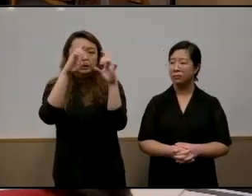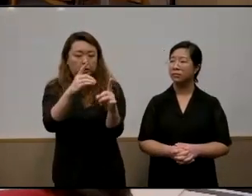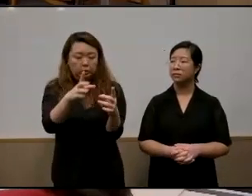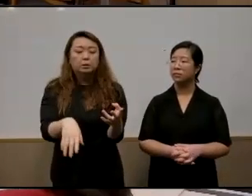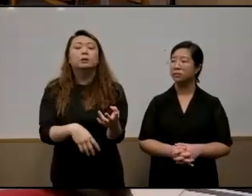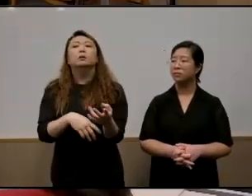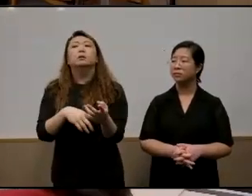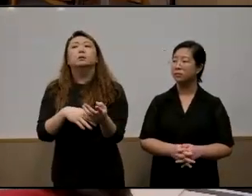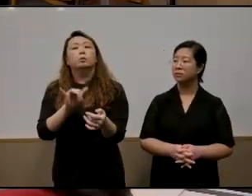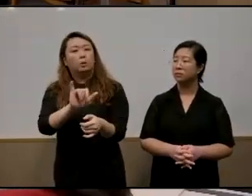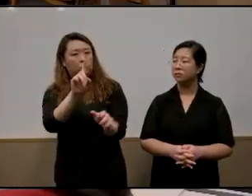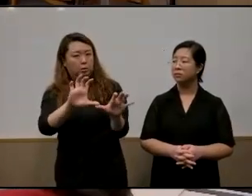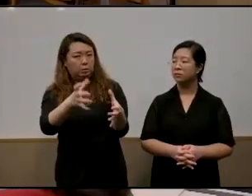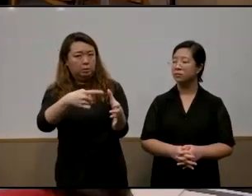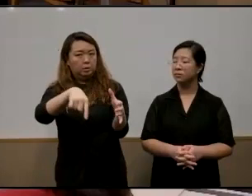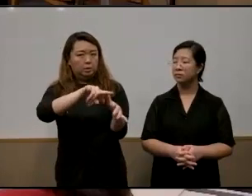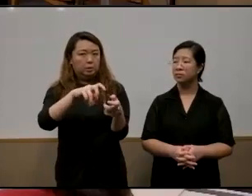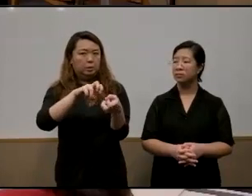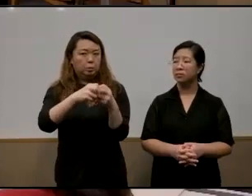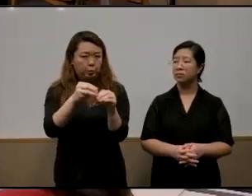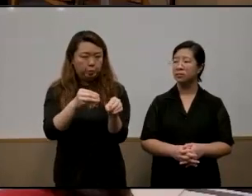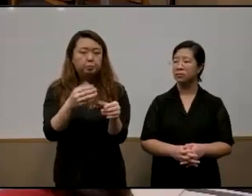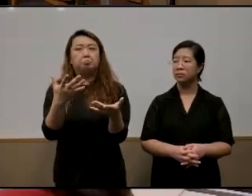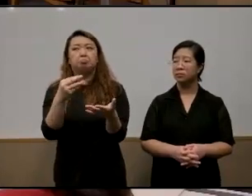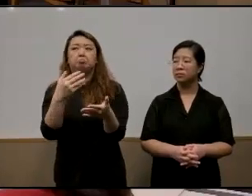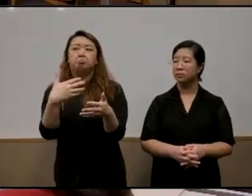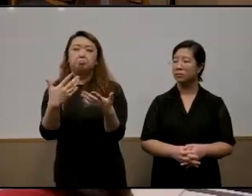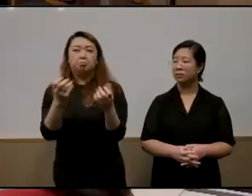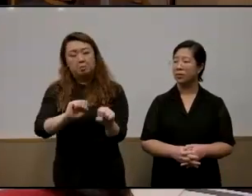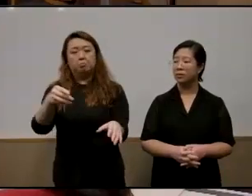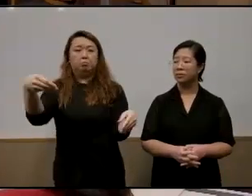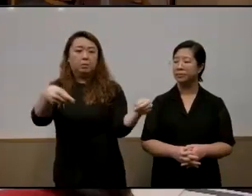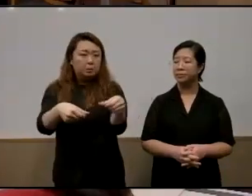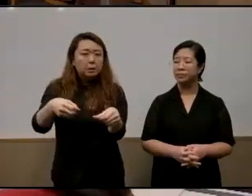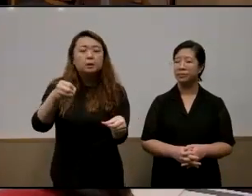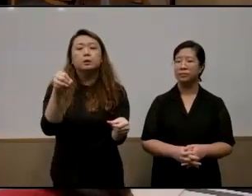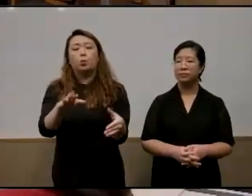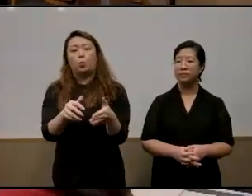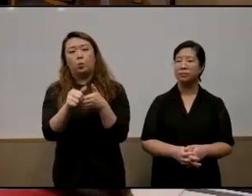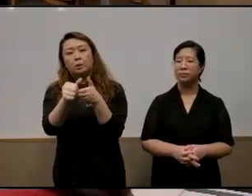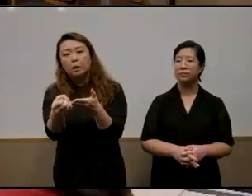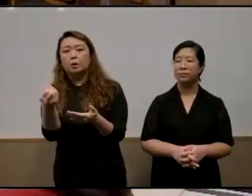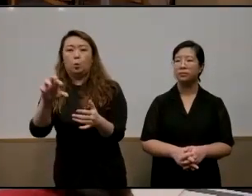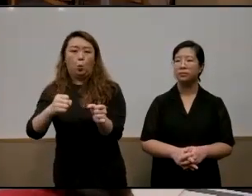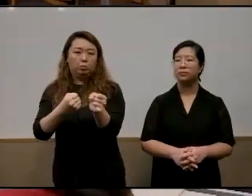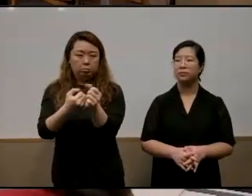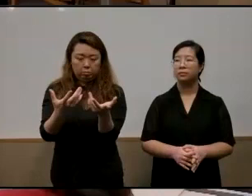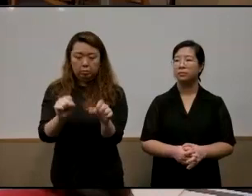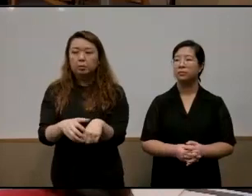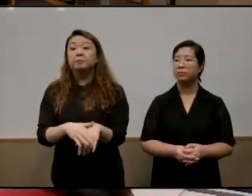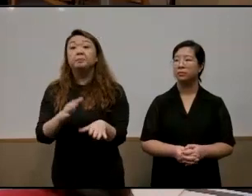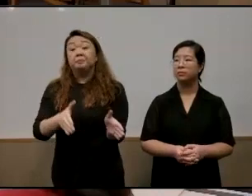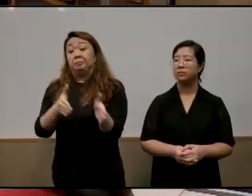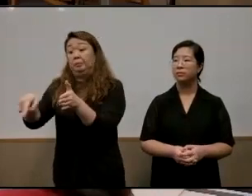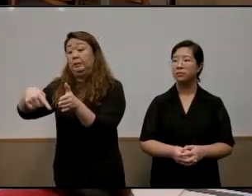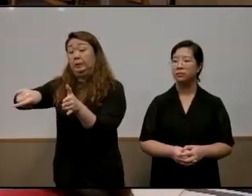right so uh whether it's uh subsidies or or um you know guidance and assistance and so on right and i think